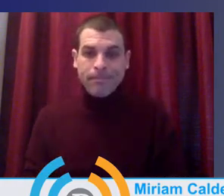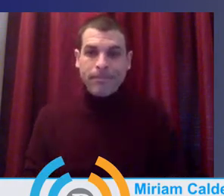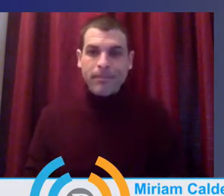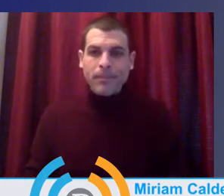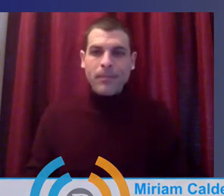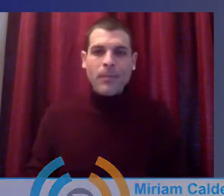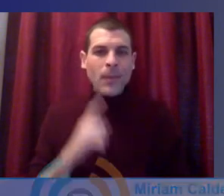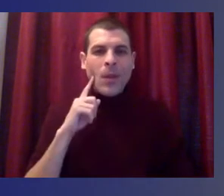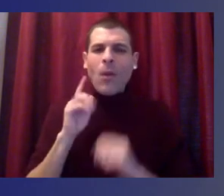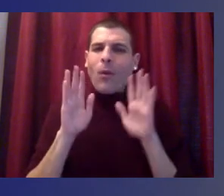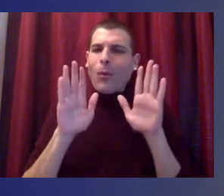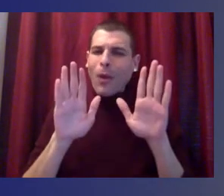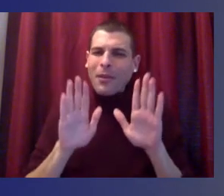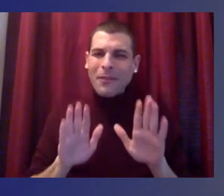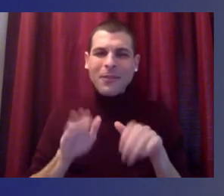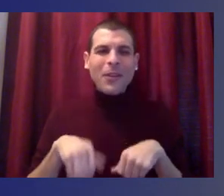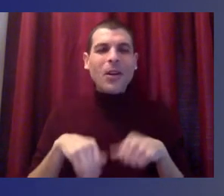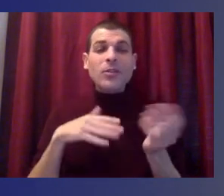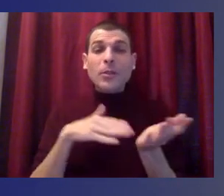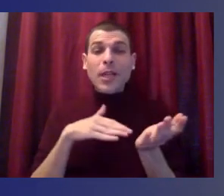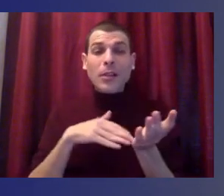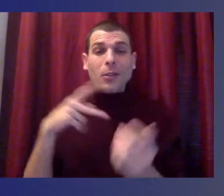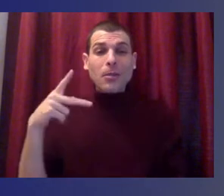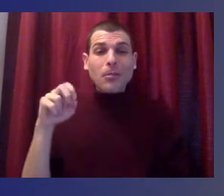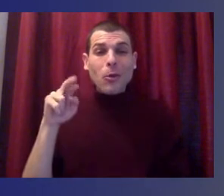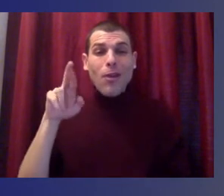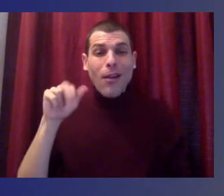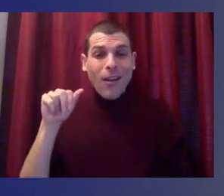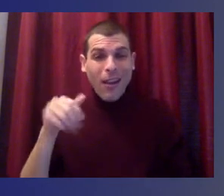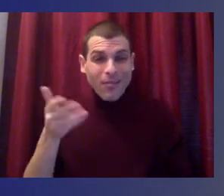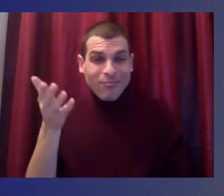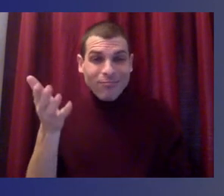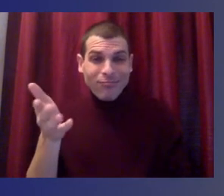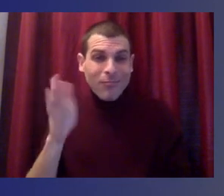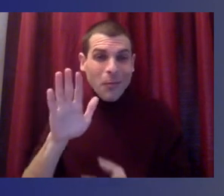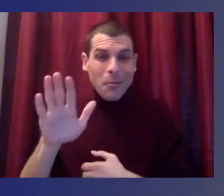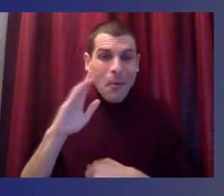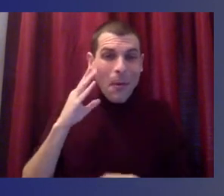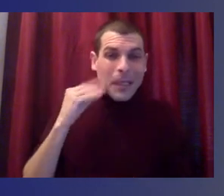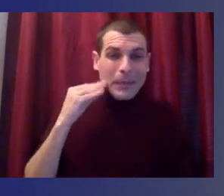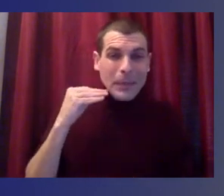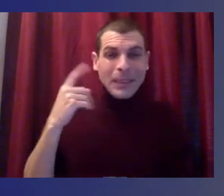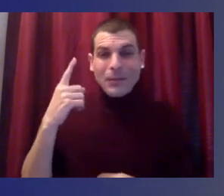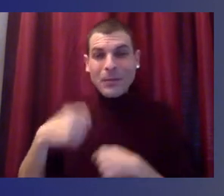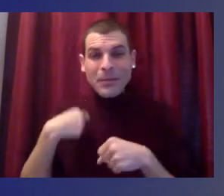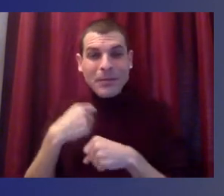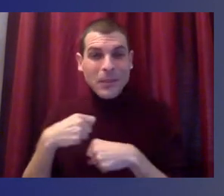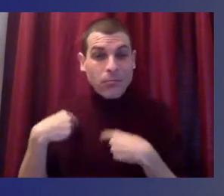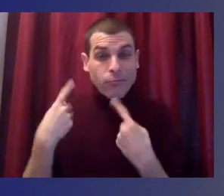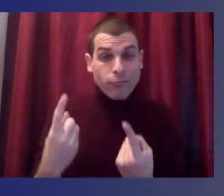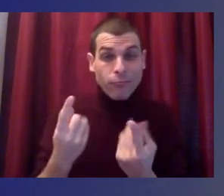wonderful, Dr. Pereira, your perspective on how the year has gone and what things have been like for you this year?